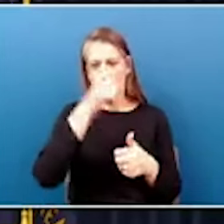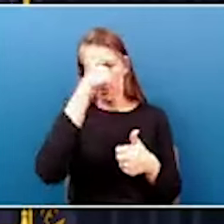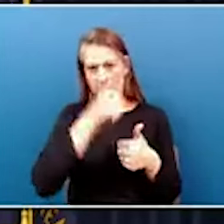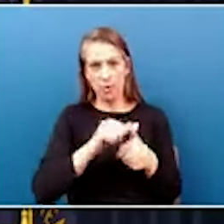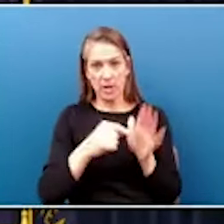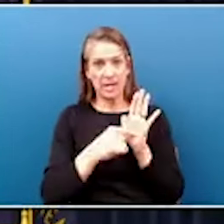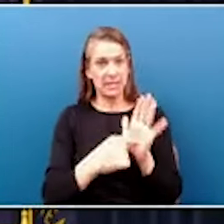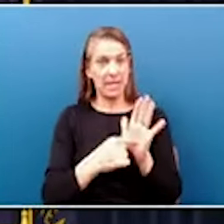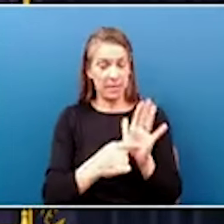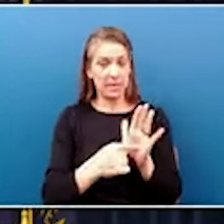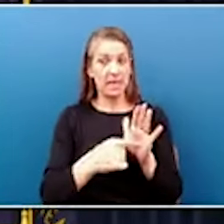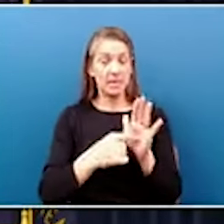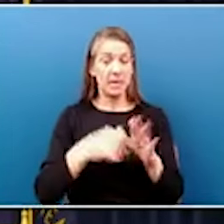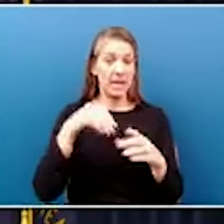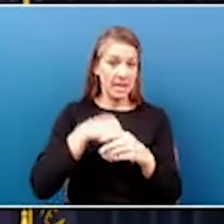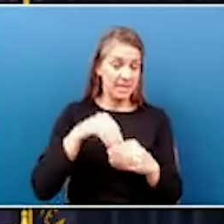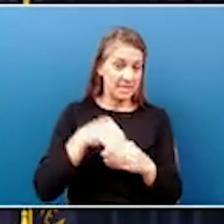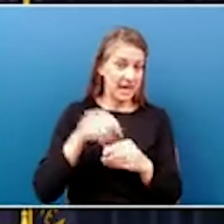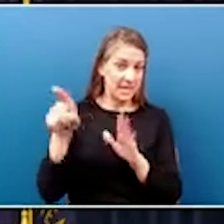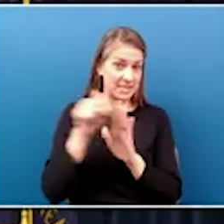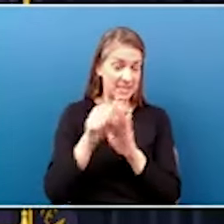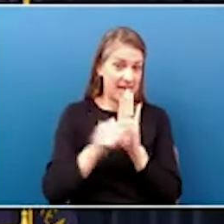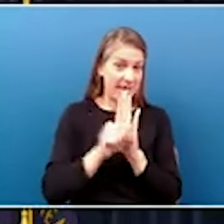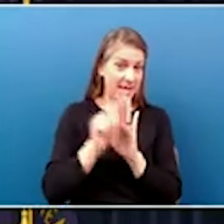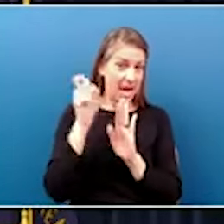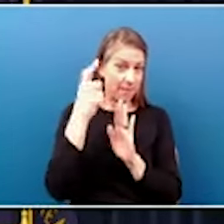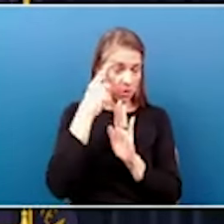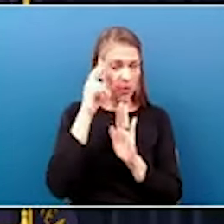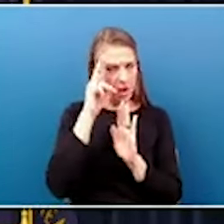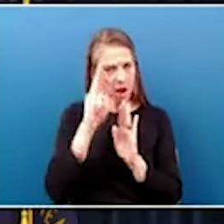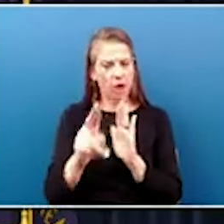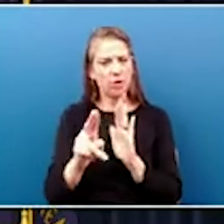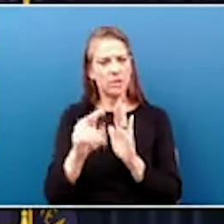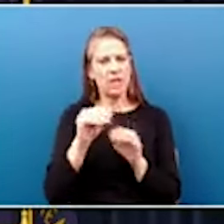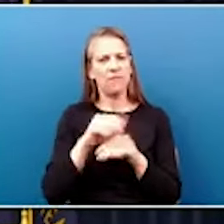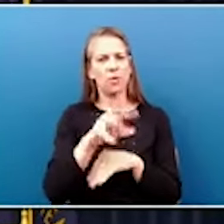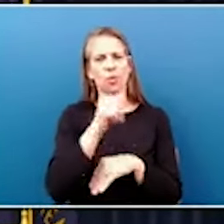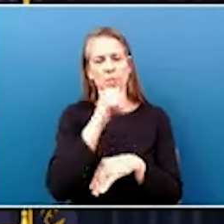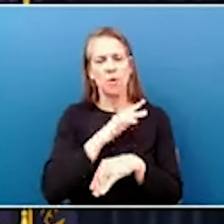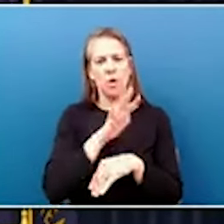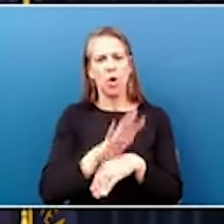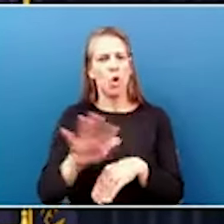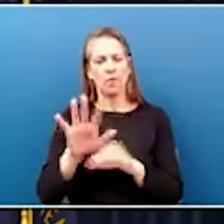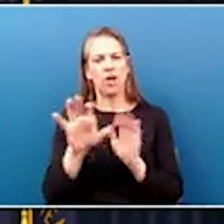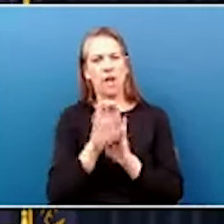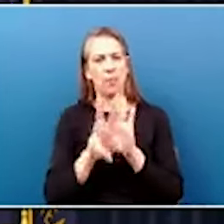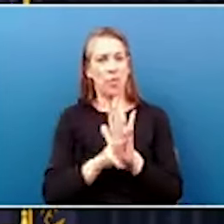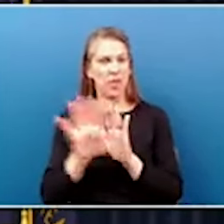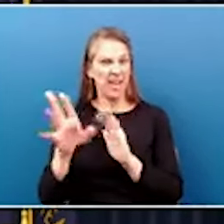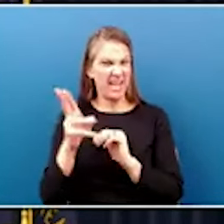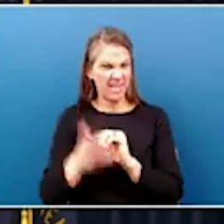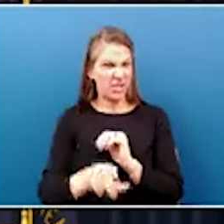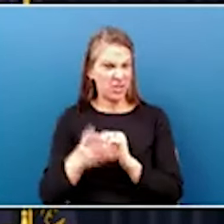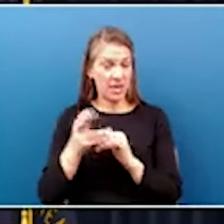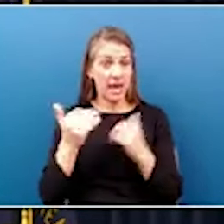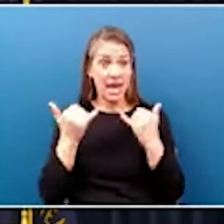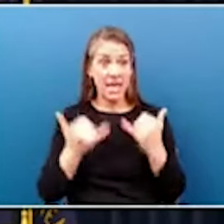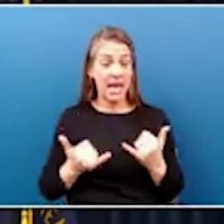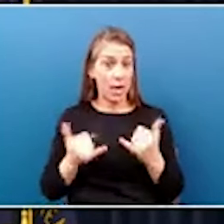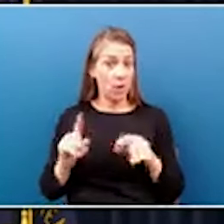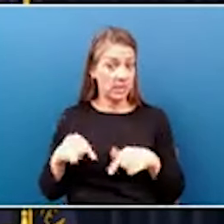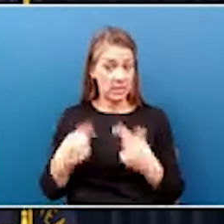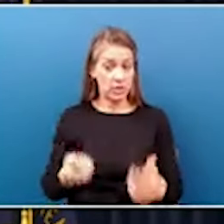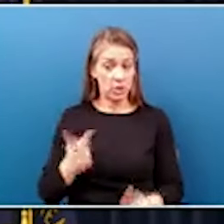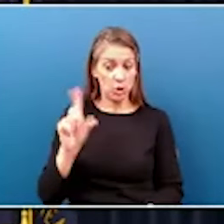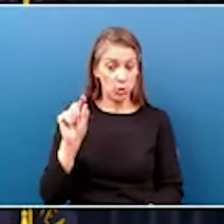inside our state capitol that honors influential women throughout our Commonwealth's history. Now, it has been since 2014,